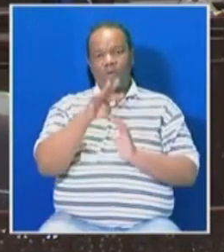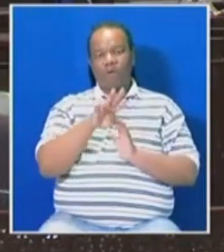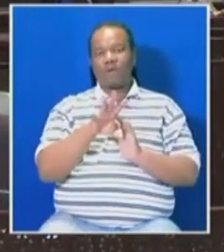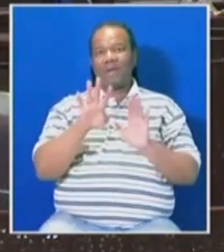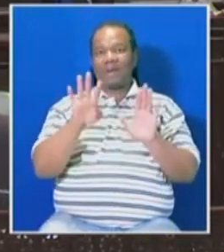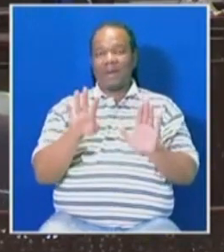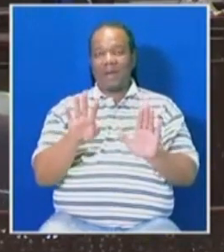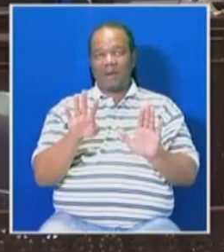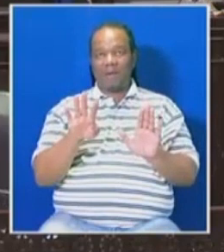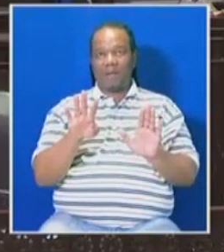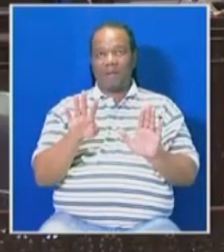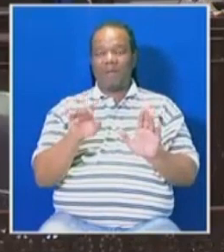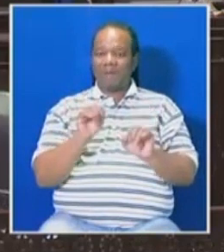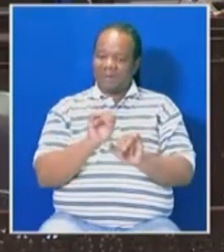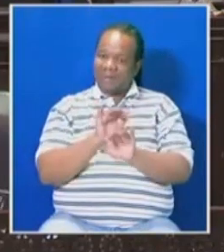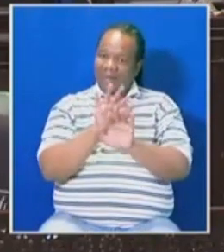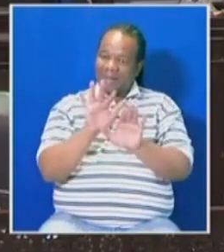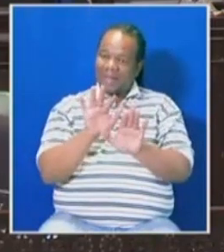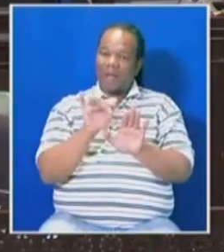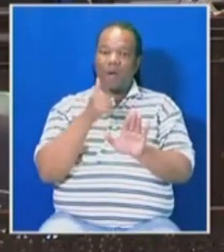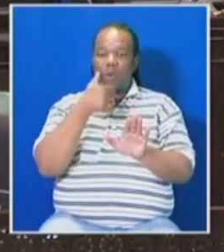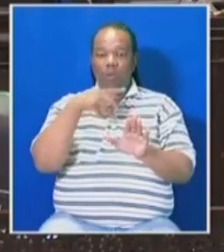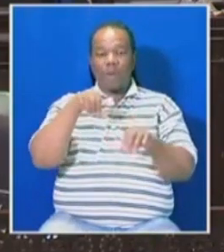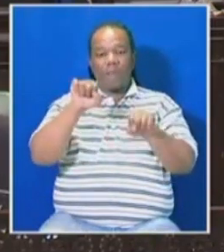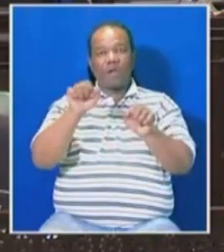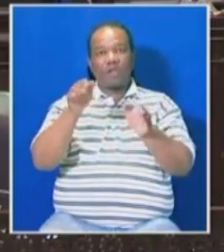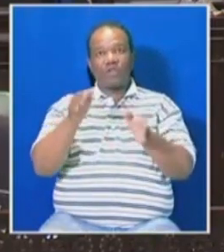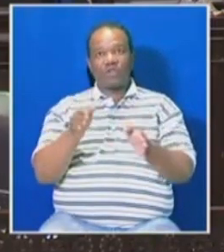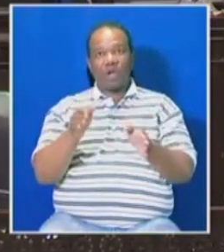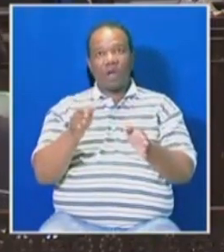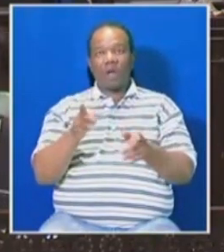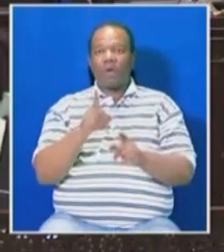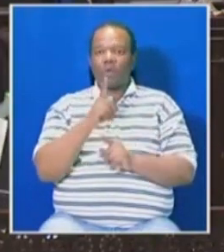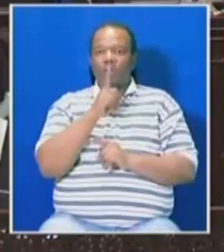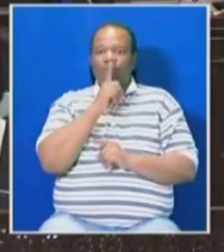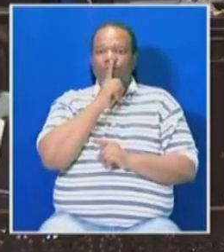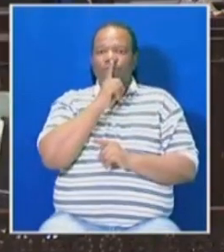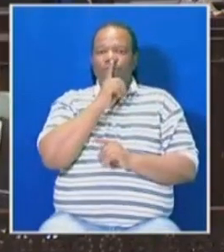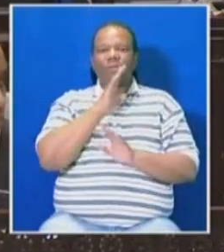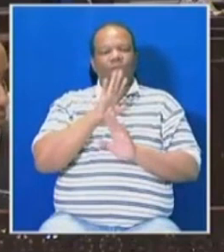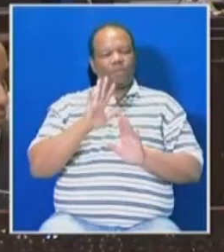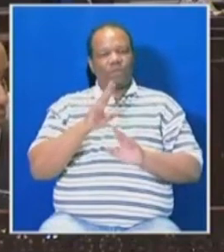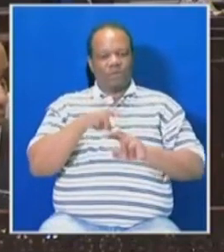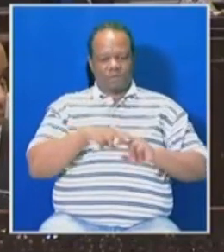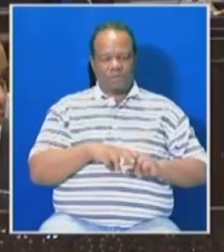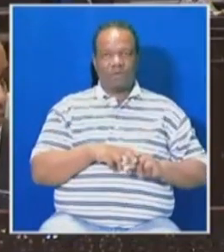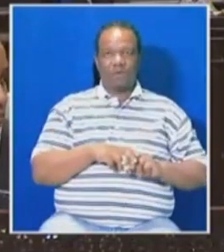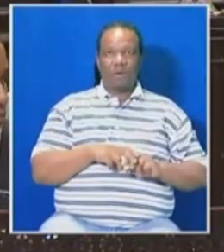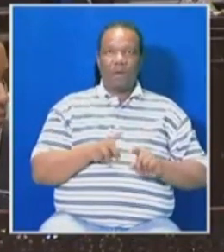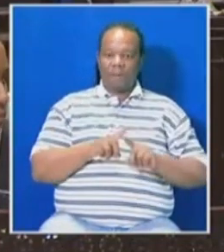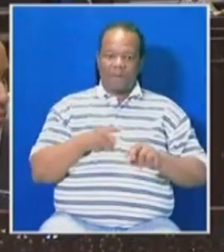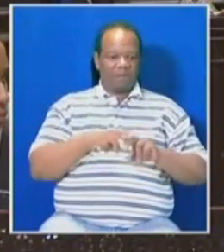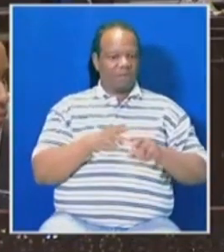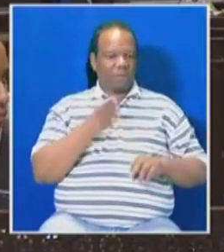clearly states that when a chair rises, you have to be quiet and take your seat. Unfortunately, we don't have a seat